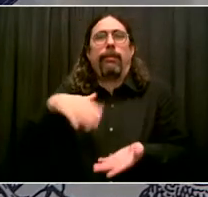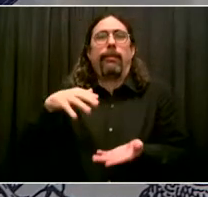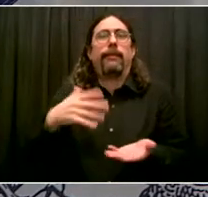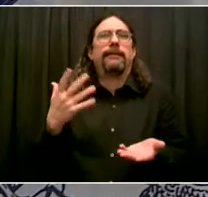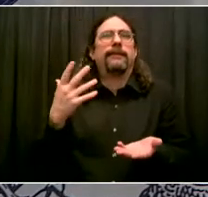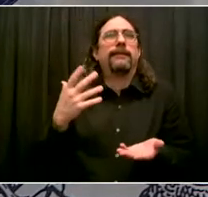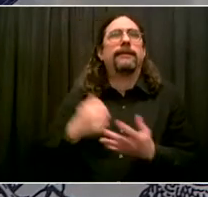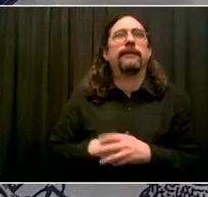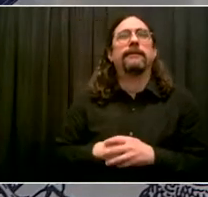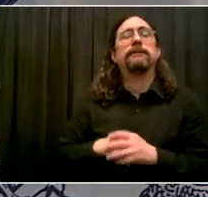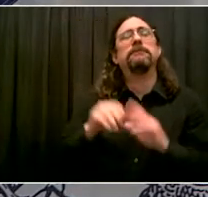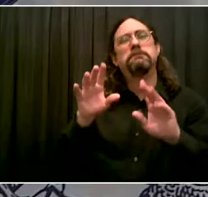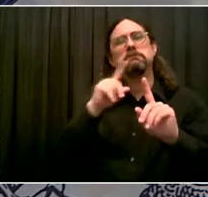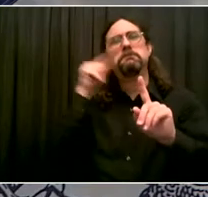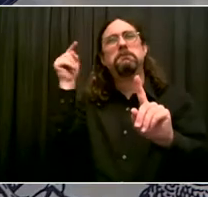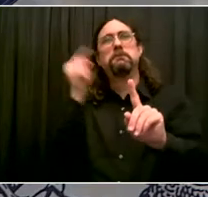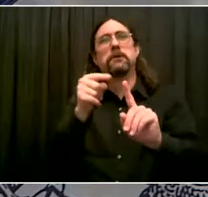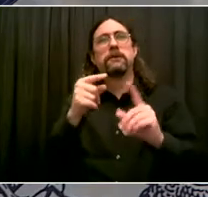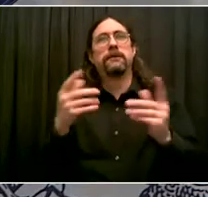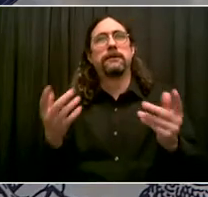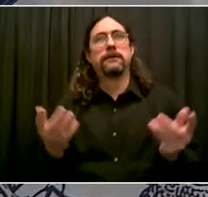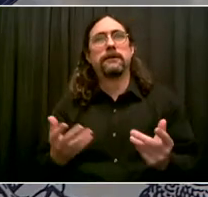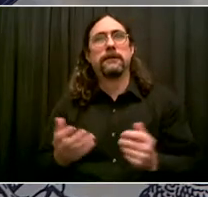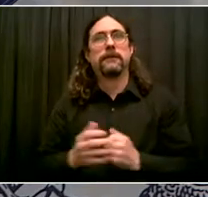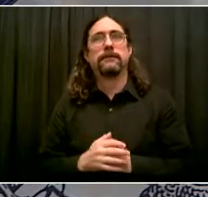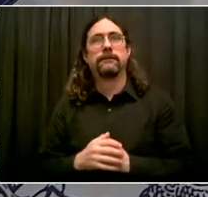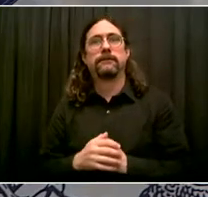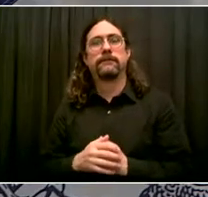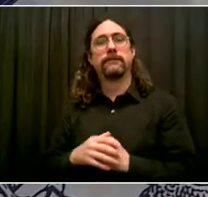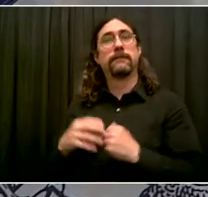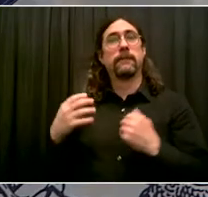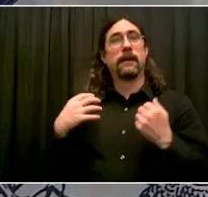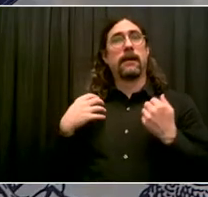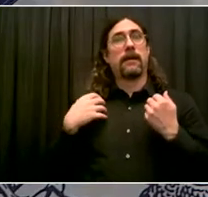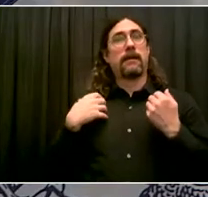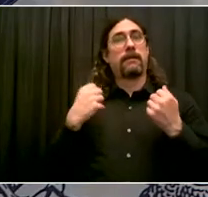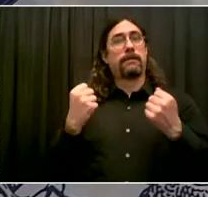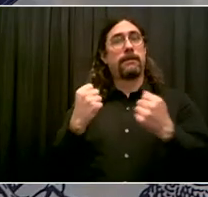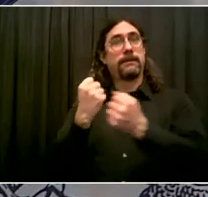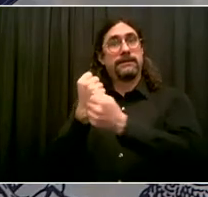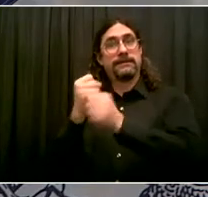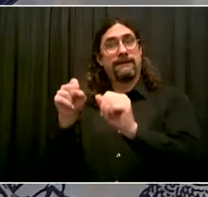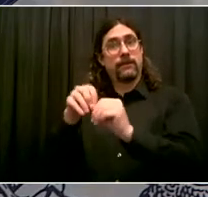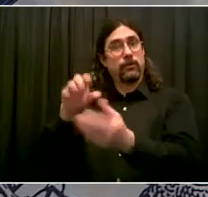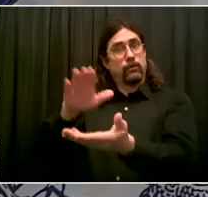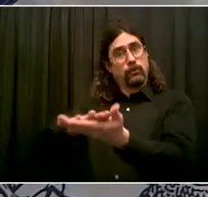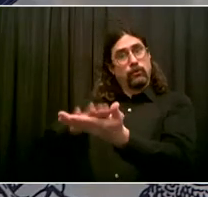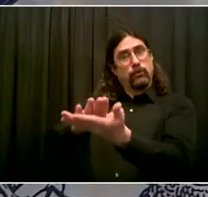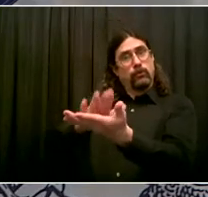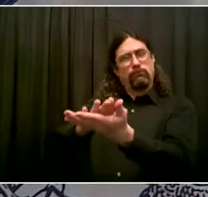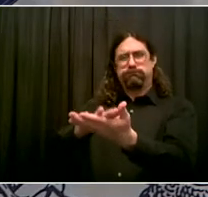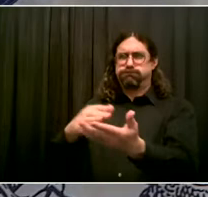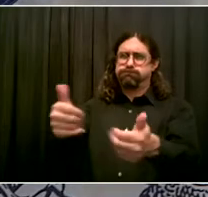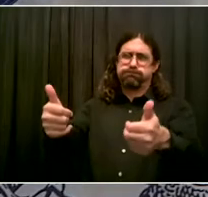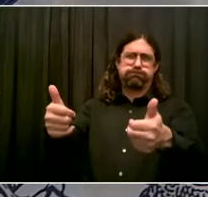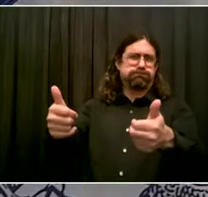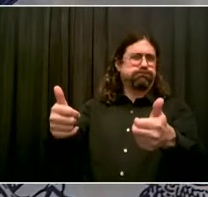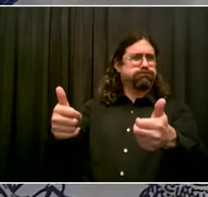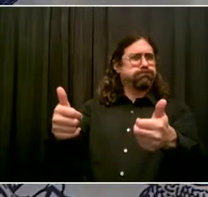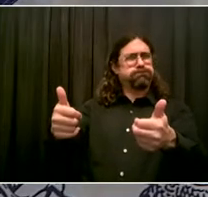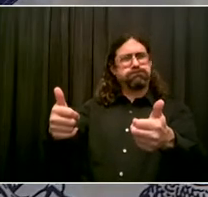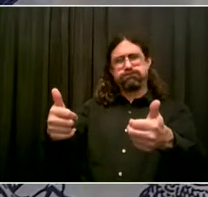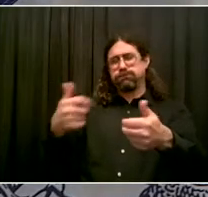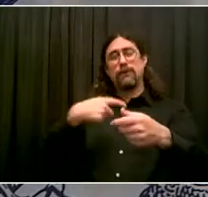were vaccinations available to educators. So that situation is only going to get better as more and more educators and school staff get